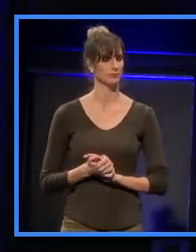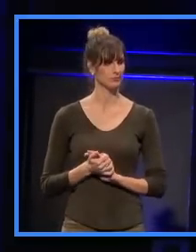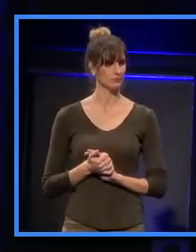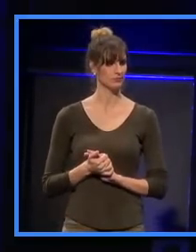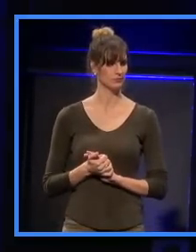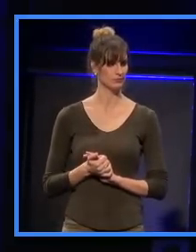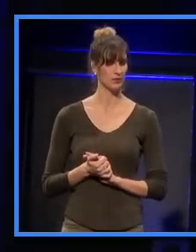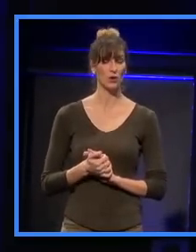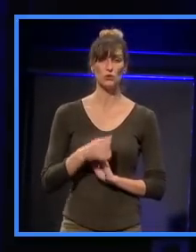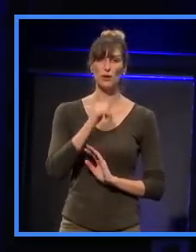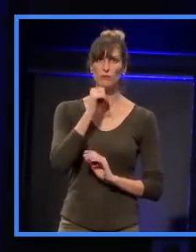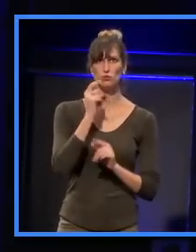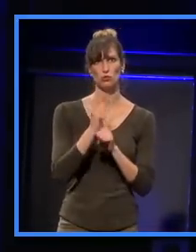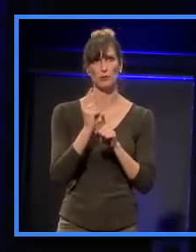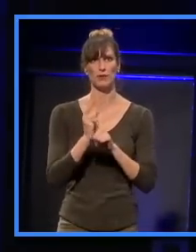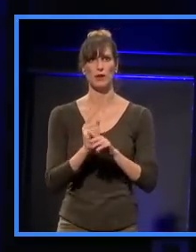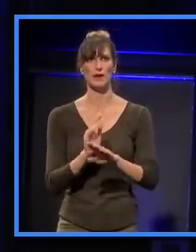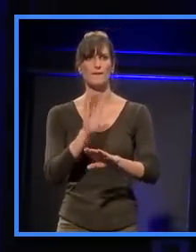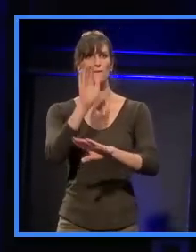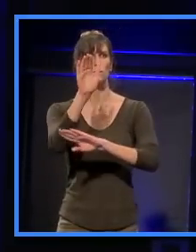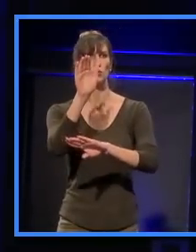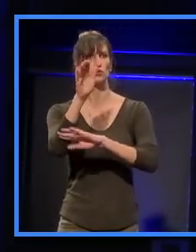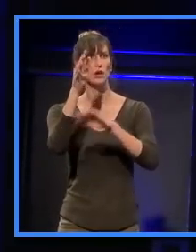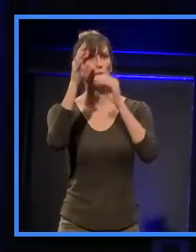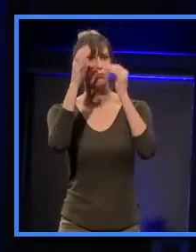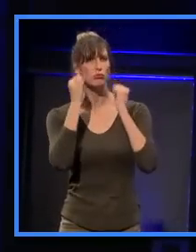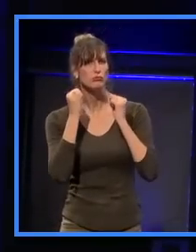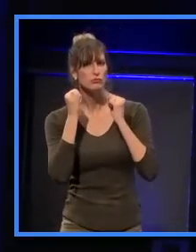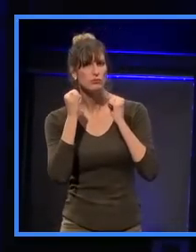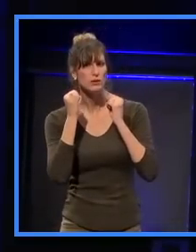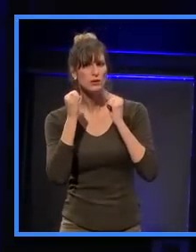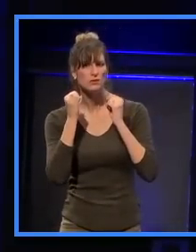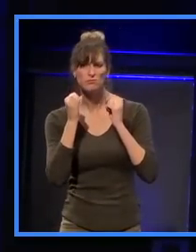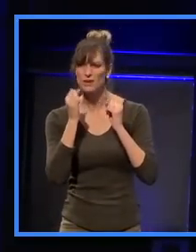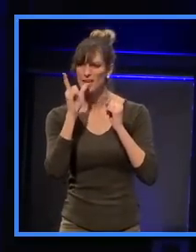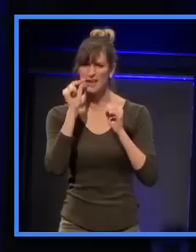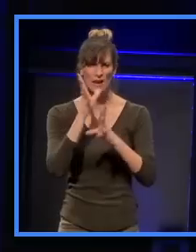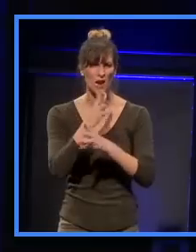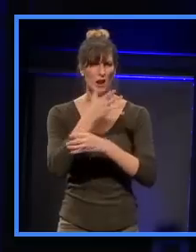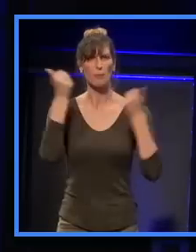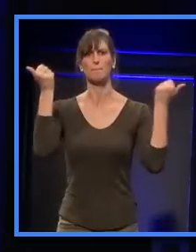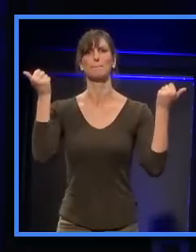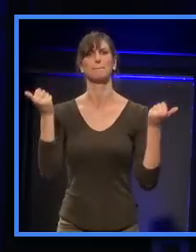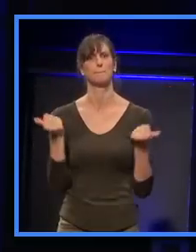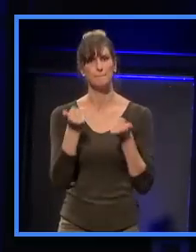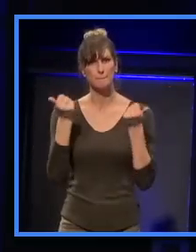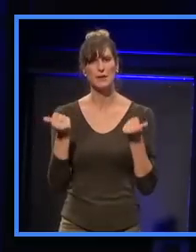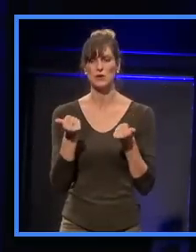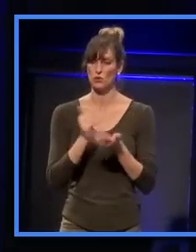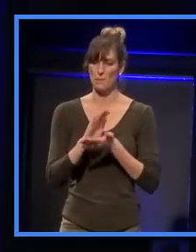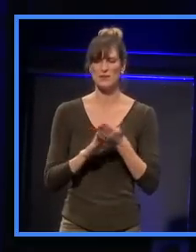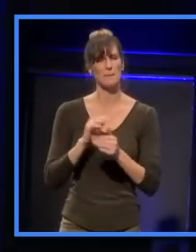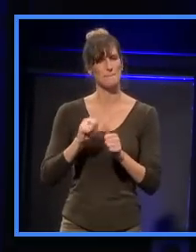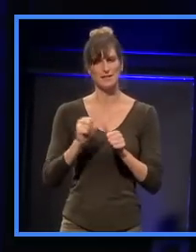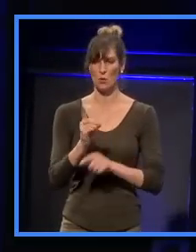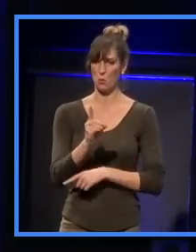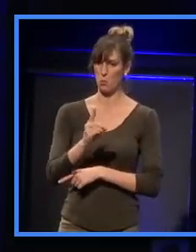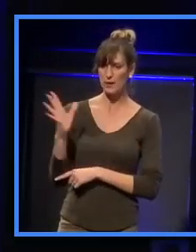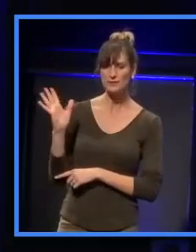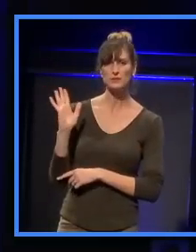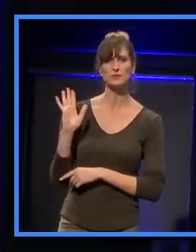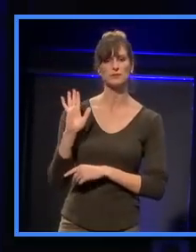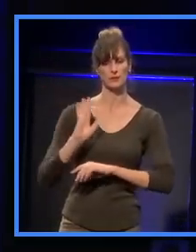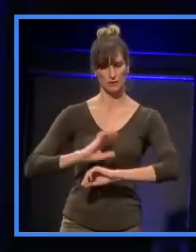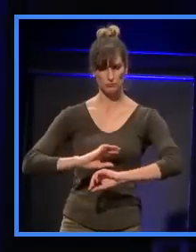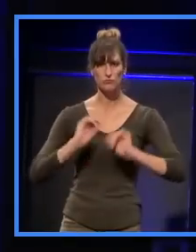we'll, or future proof. Nothing, never actually happens, you know, so let's do it once, do it right. And I guess that story around the heritage,